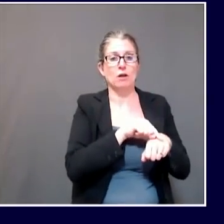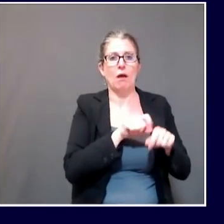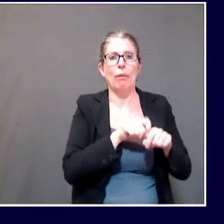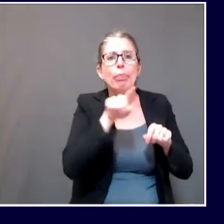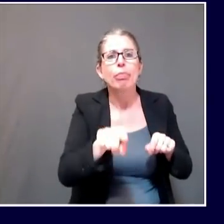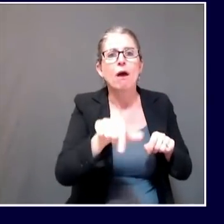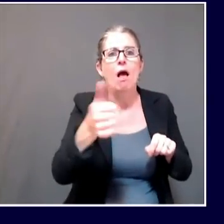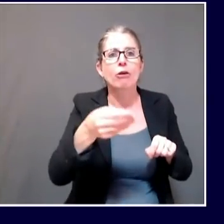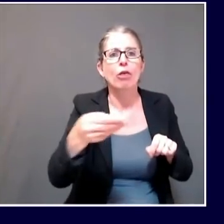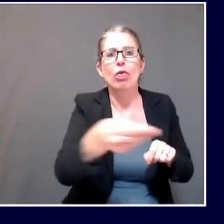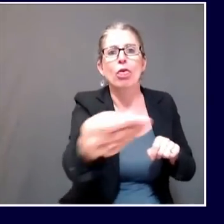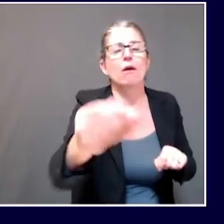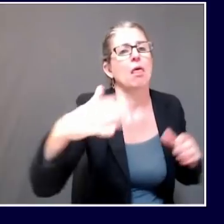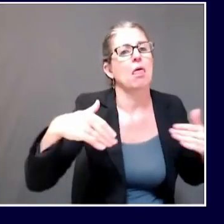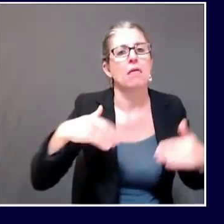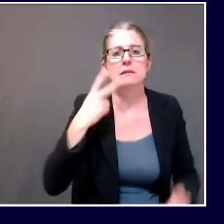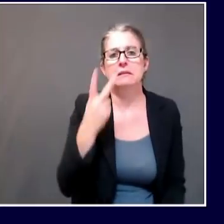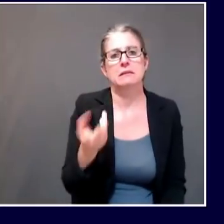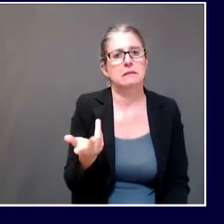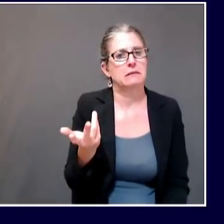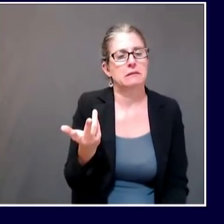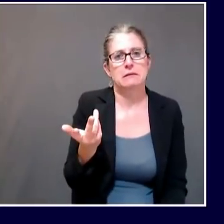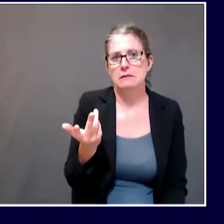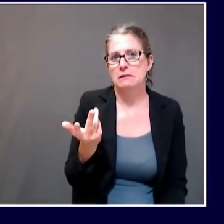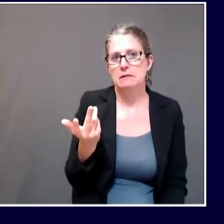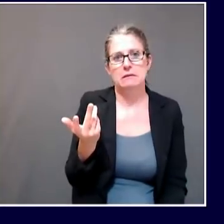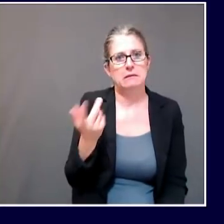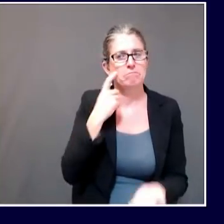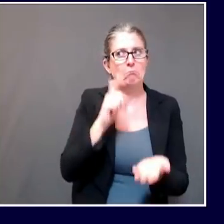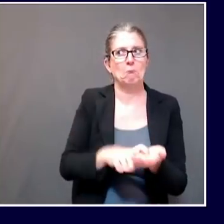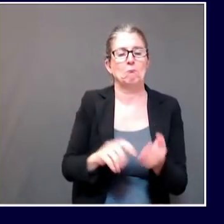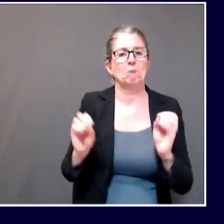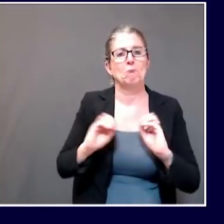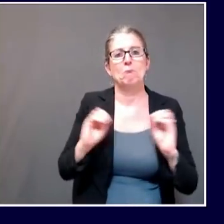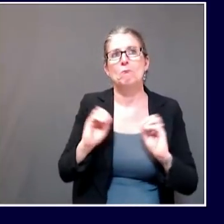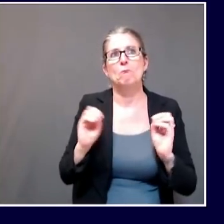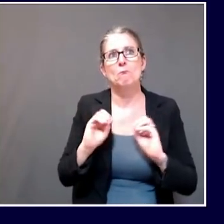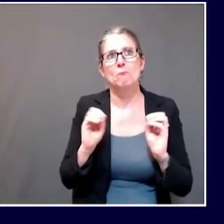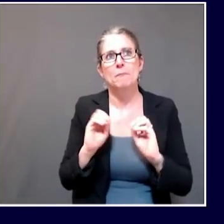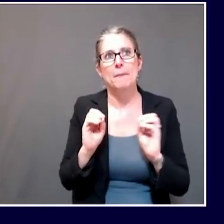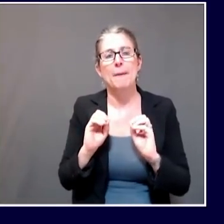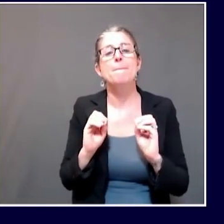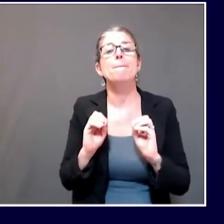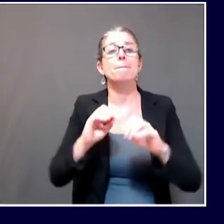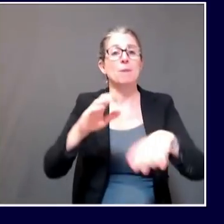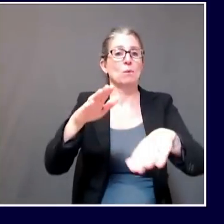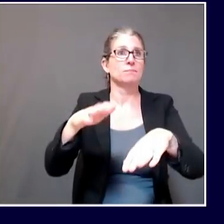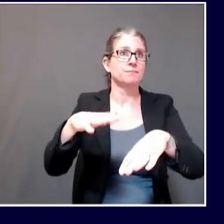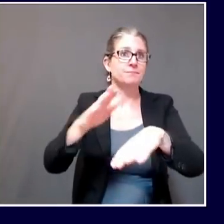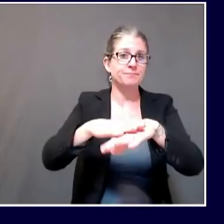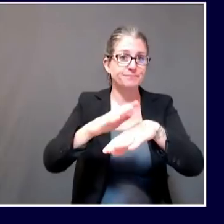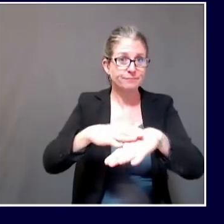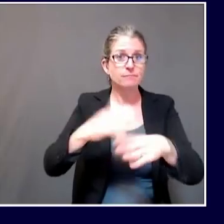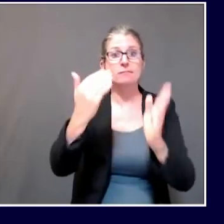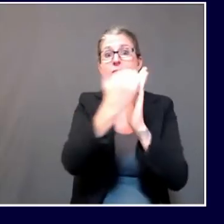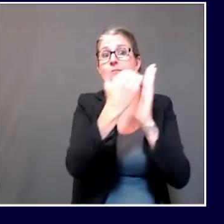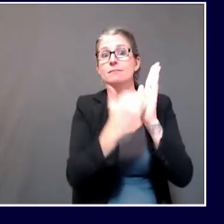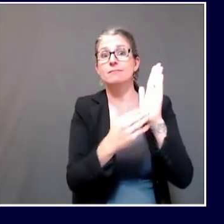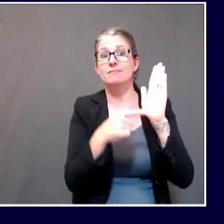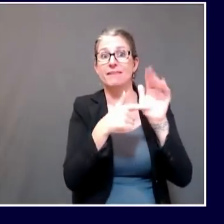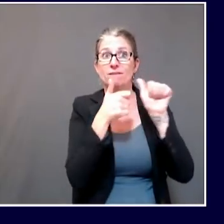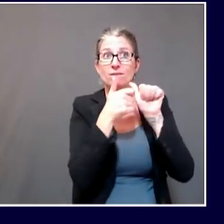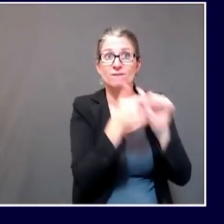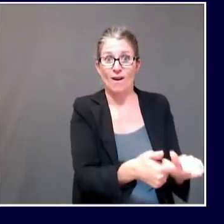general principles that we recommend in any setting equally apply with respect to neighbors of, say,